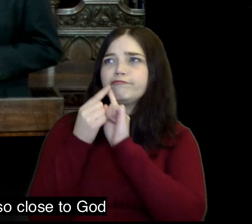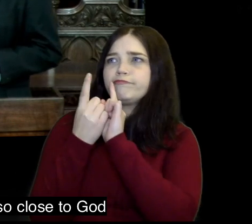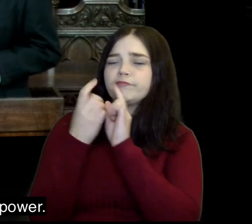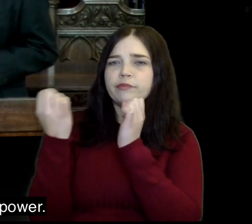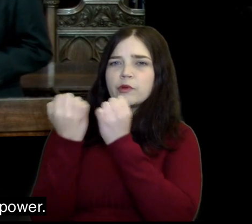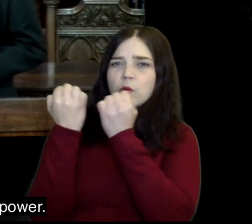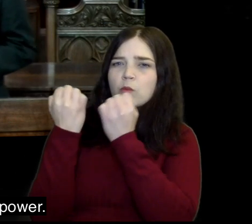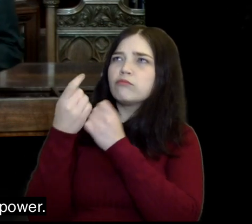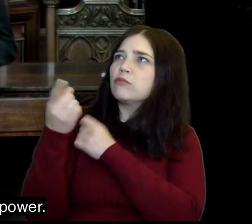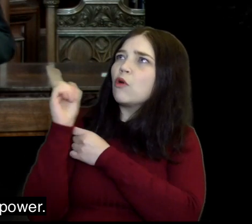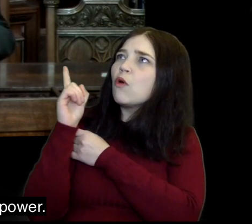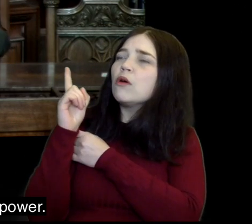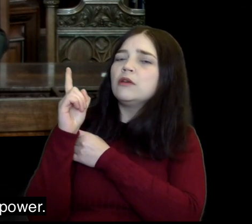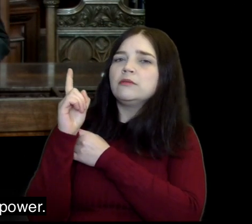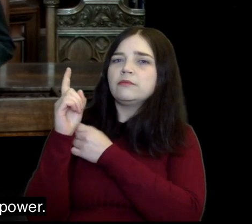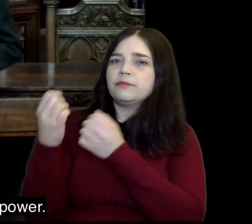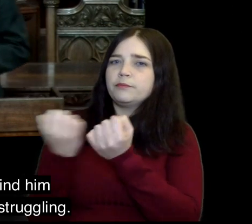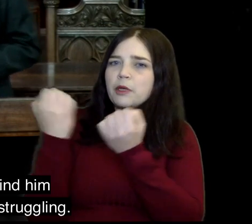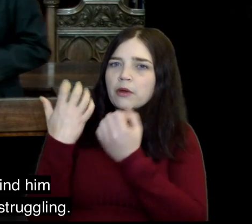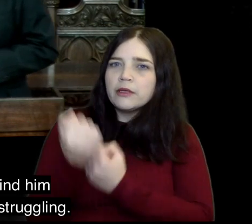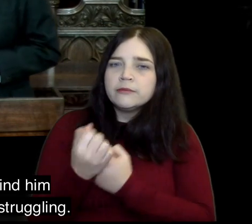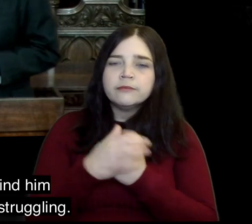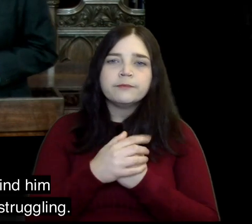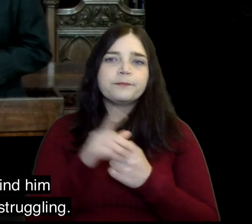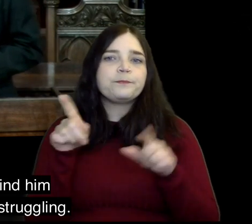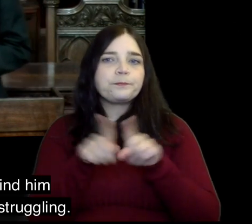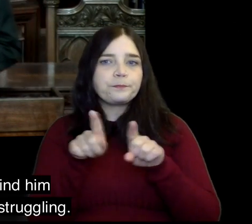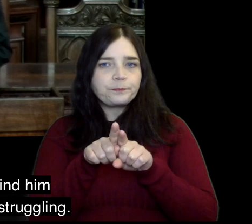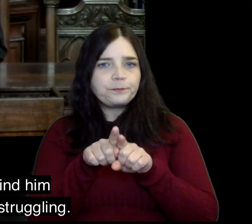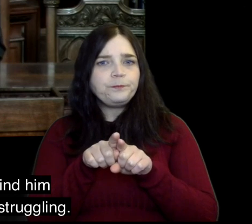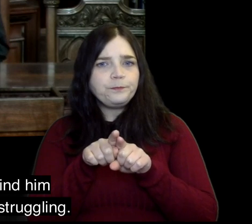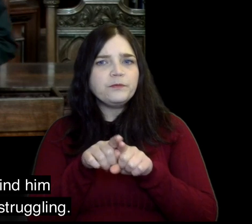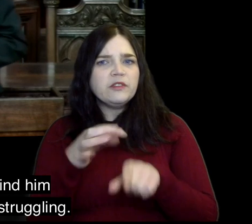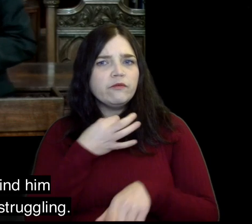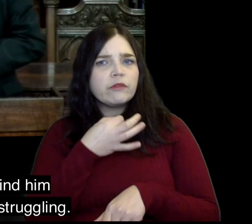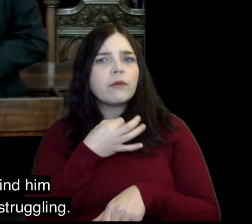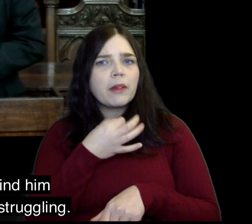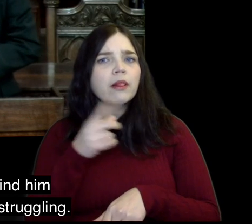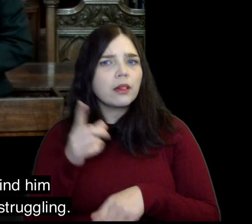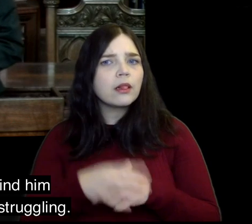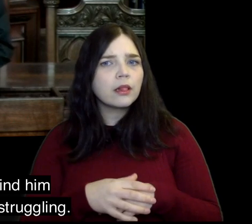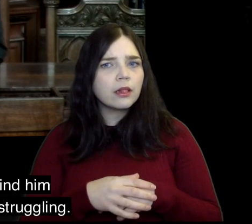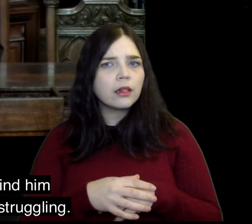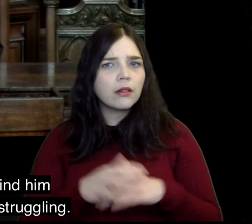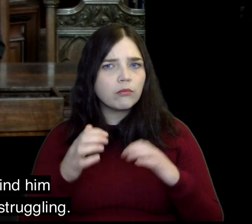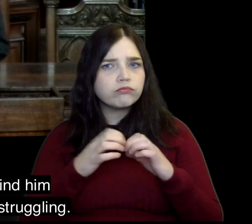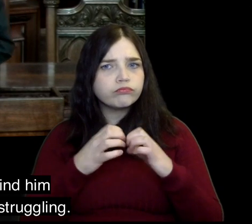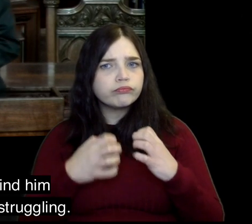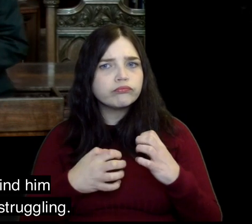thinks is so close to God with all of God's power And yet we also find him vulnerable